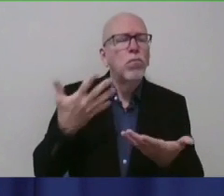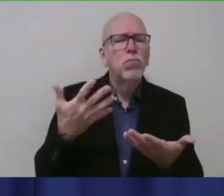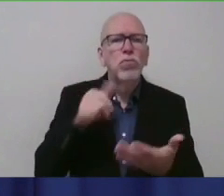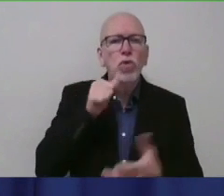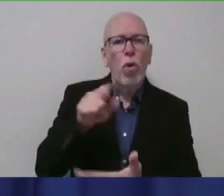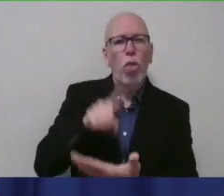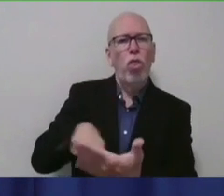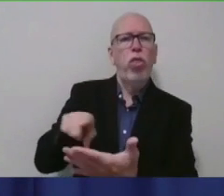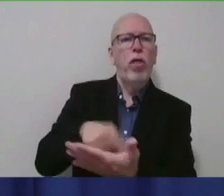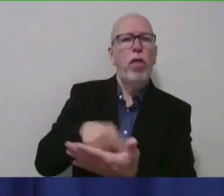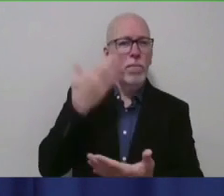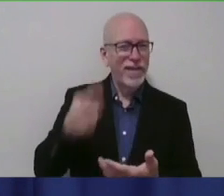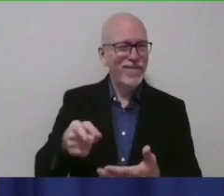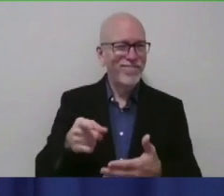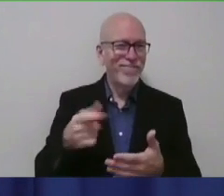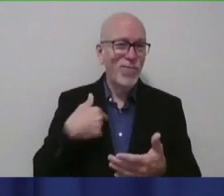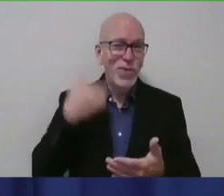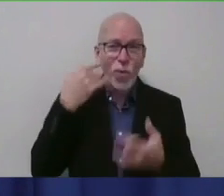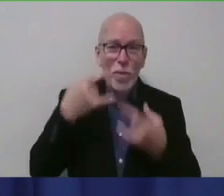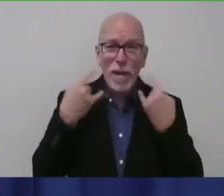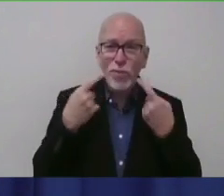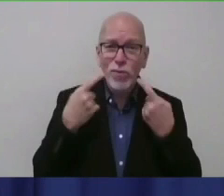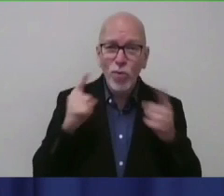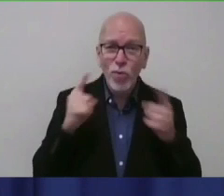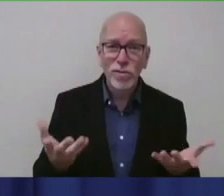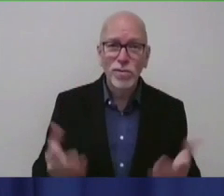increased spread of these viruses.